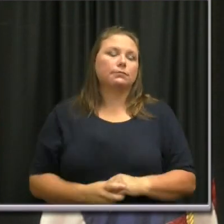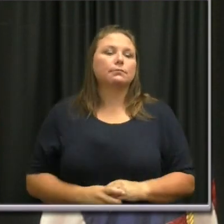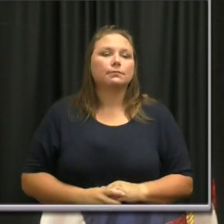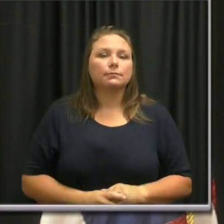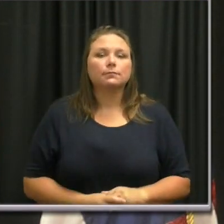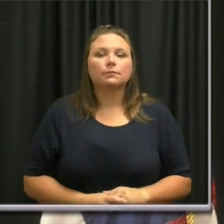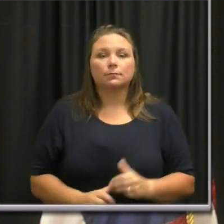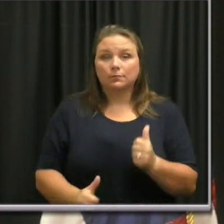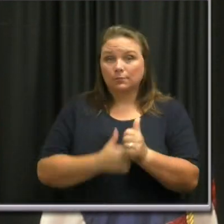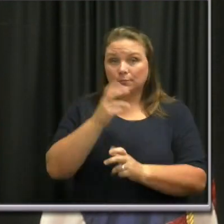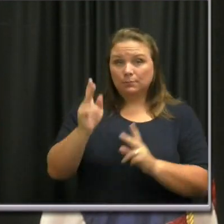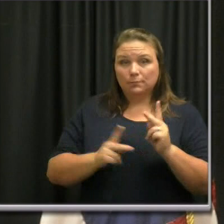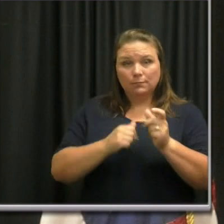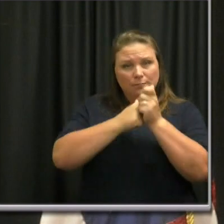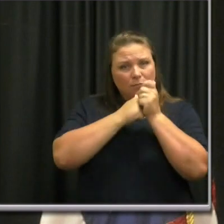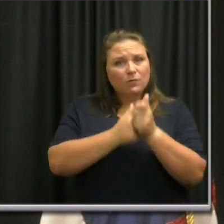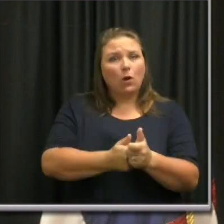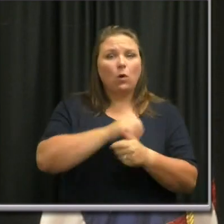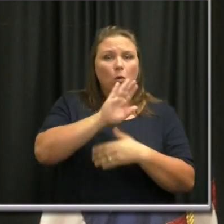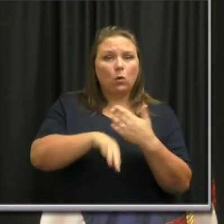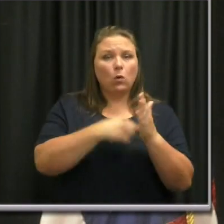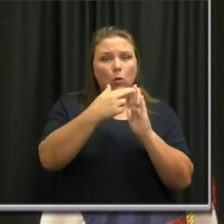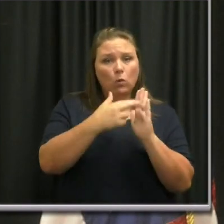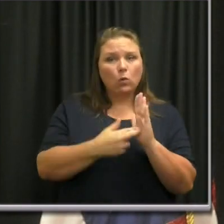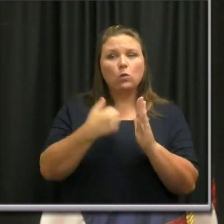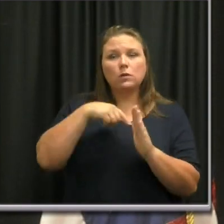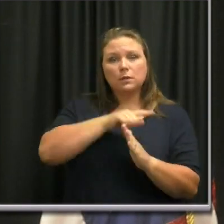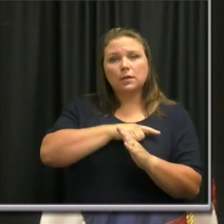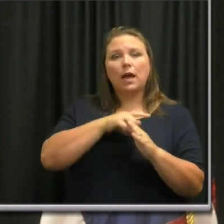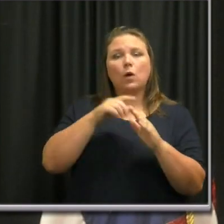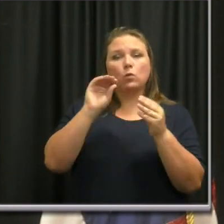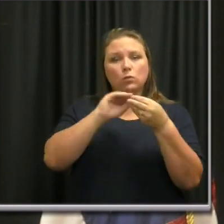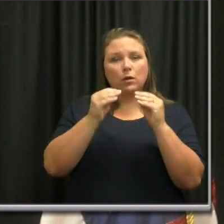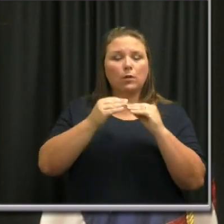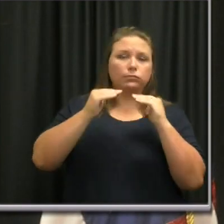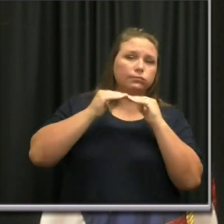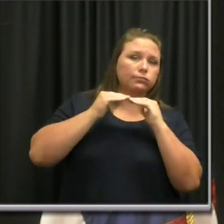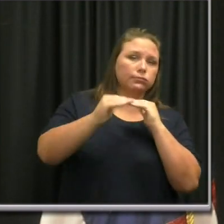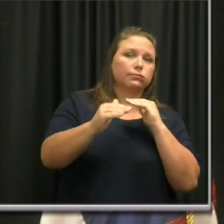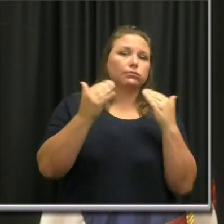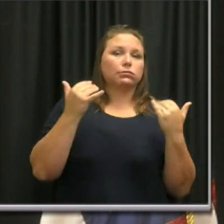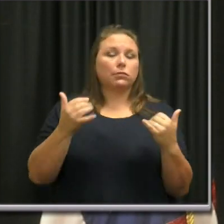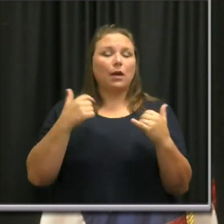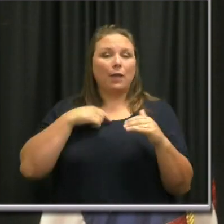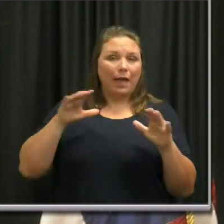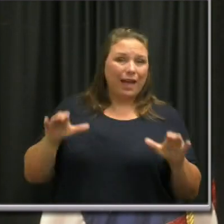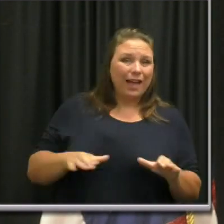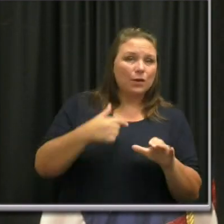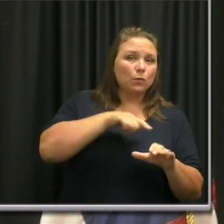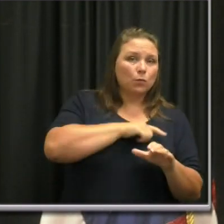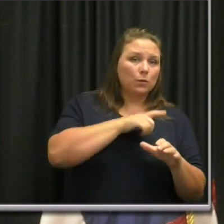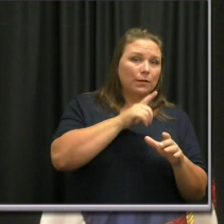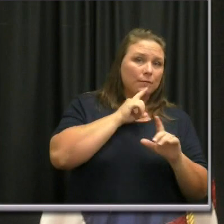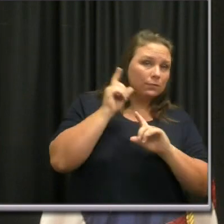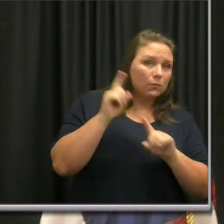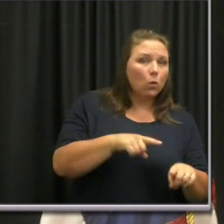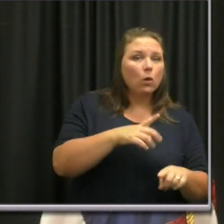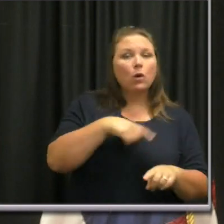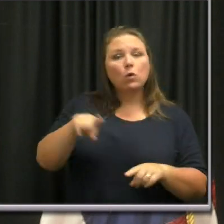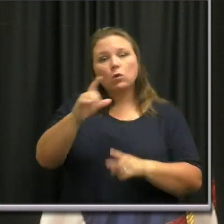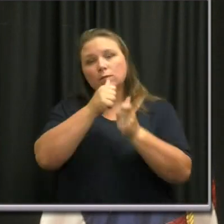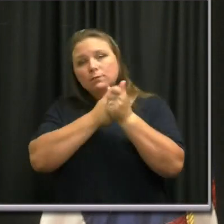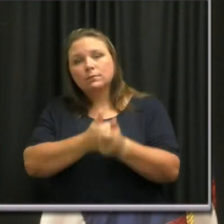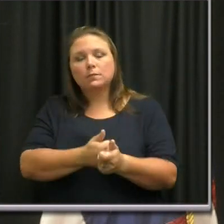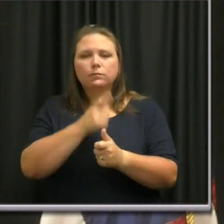Most Nashvilleians follow these directives and our metrics have stabilized. The action we've taken and your compliance has had